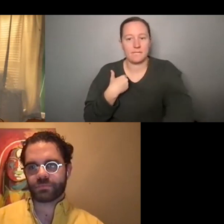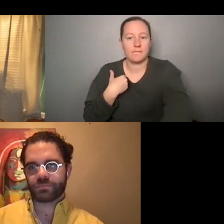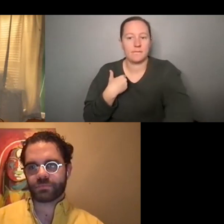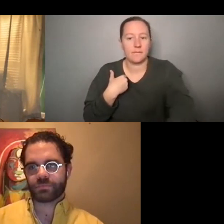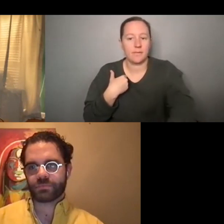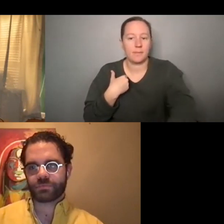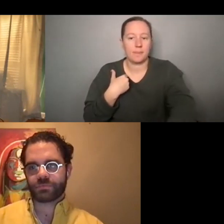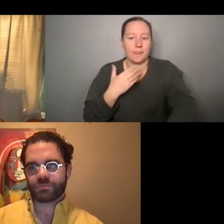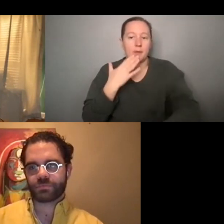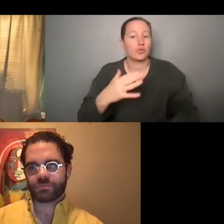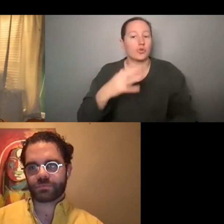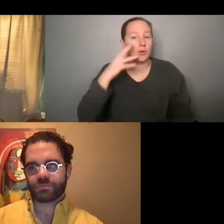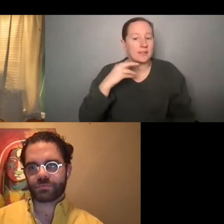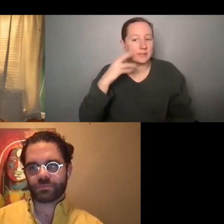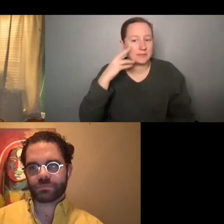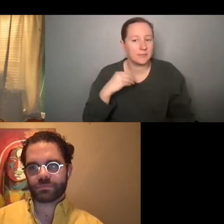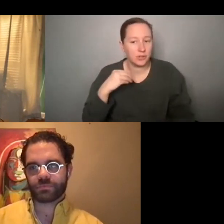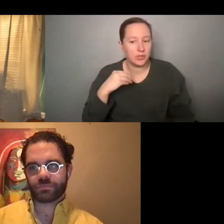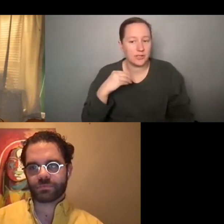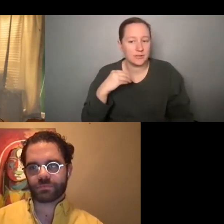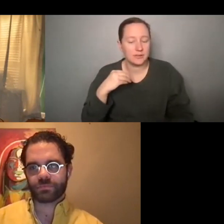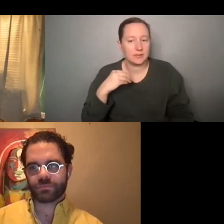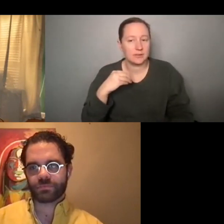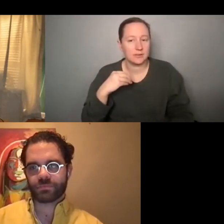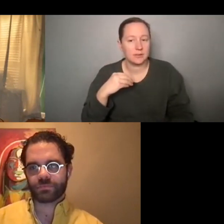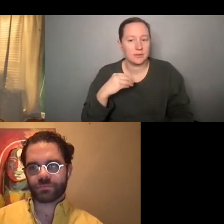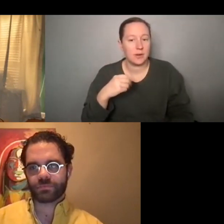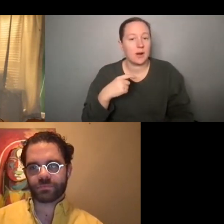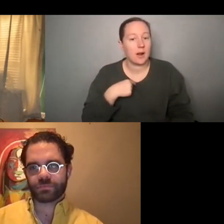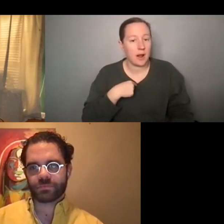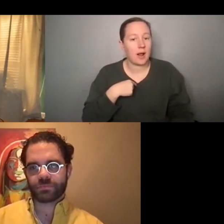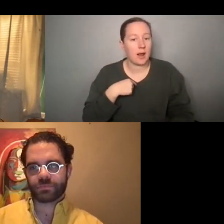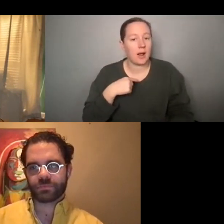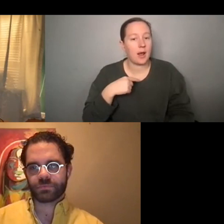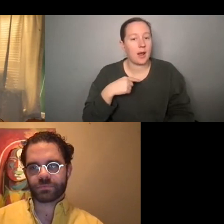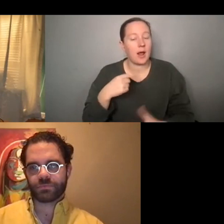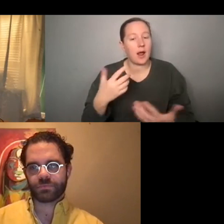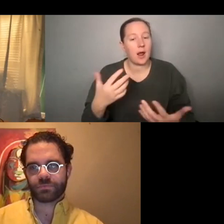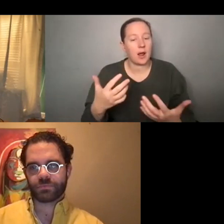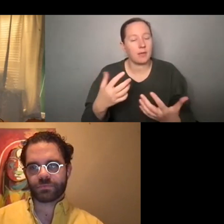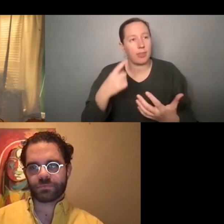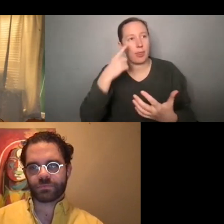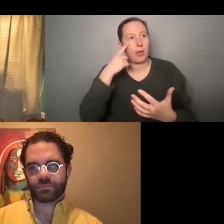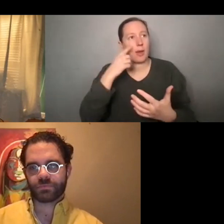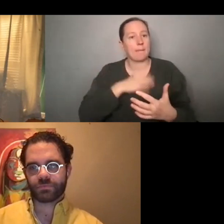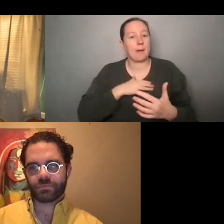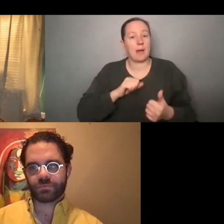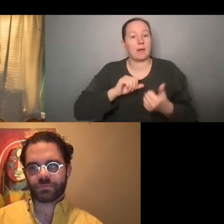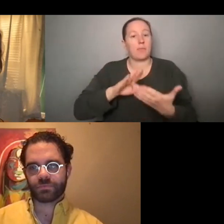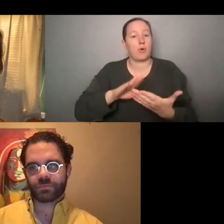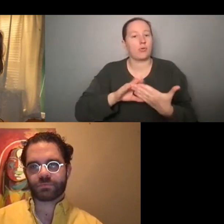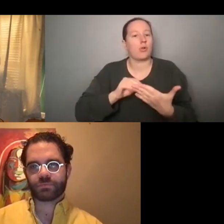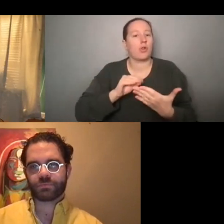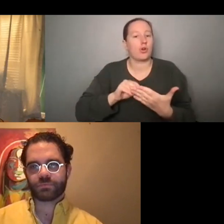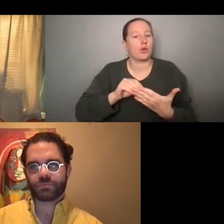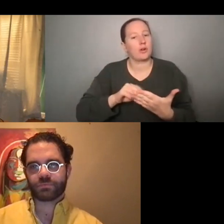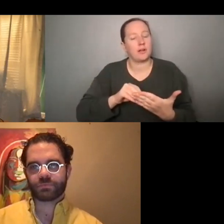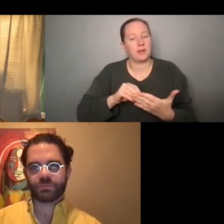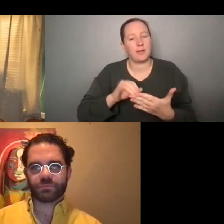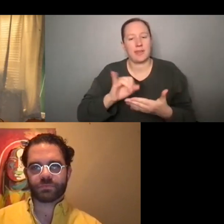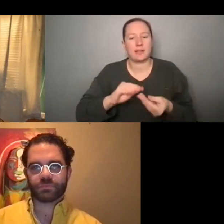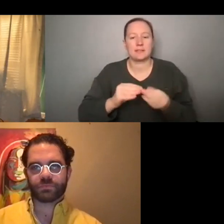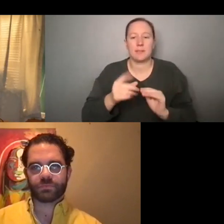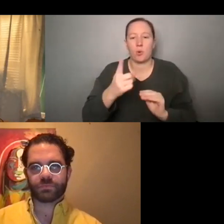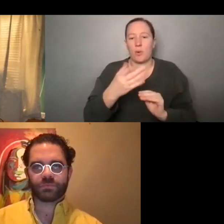experience was that I just viewed it through the lens of learning. feel like that's the number one thing that motivates me